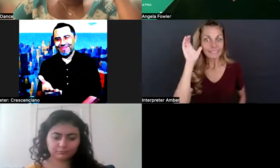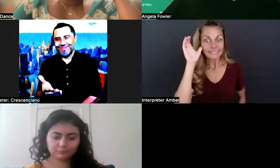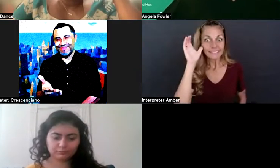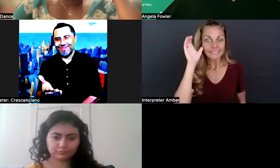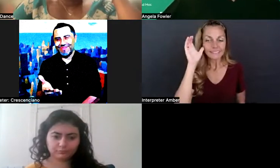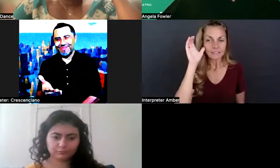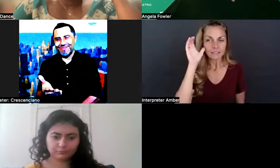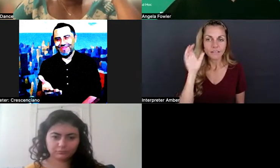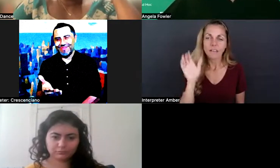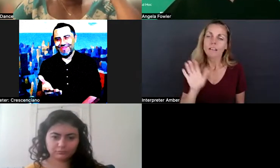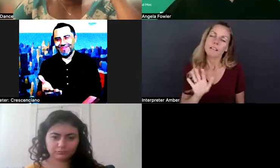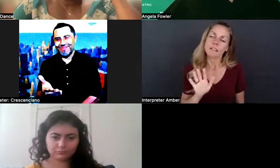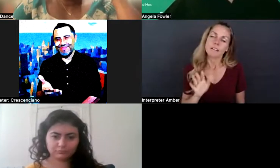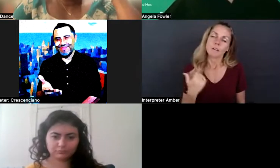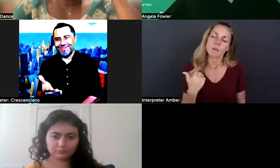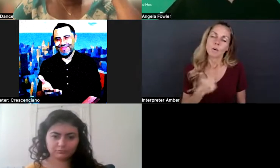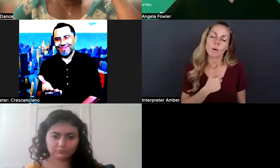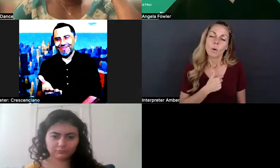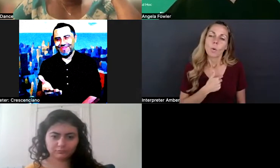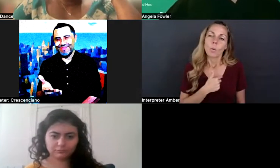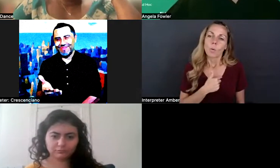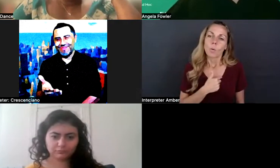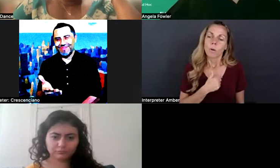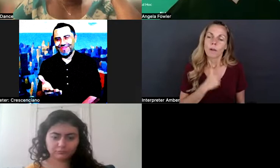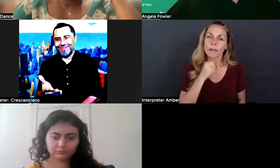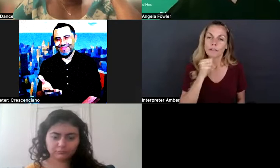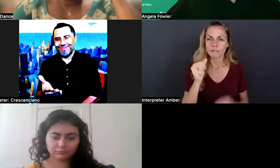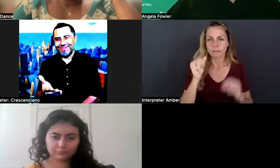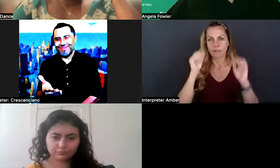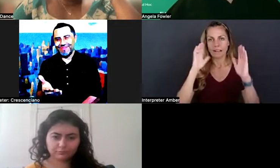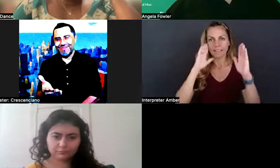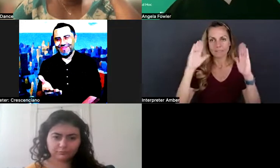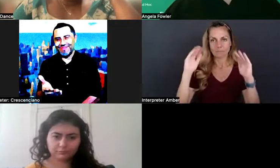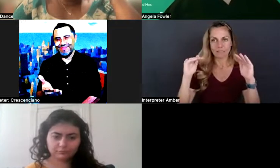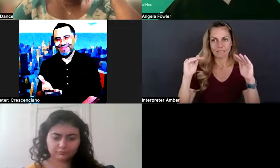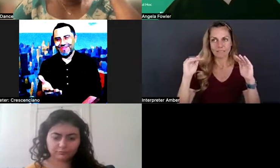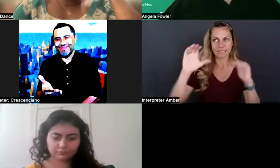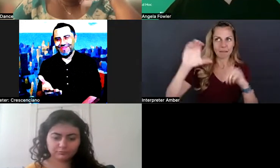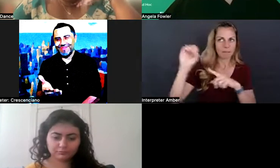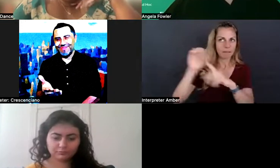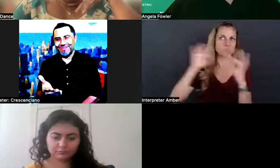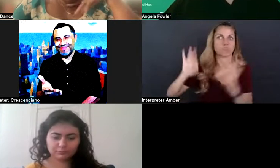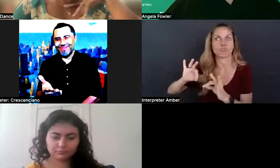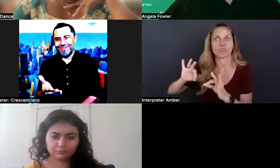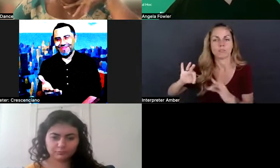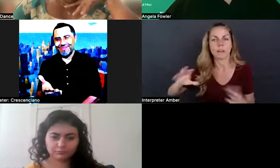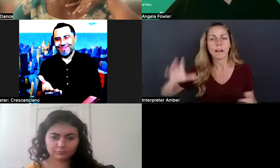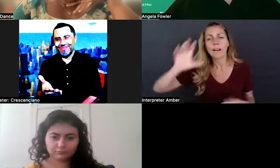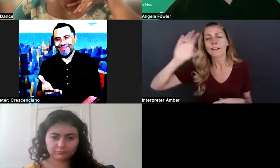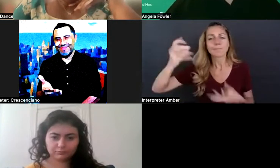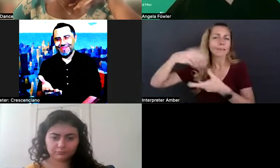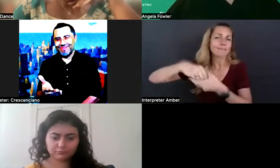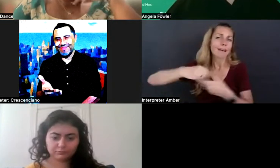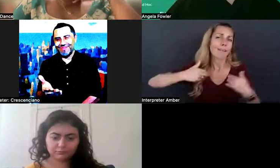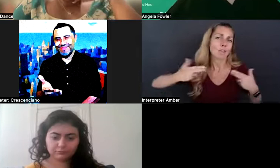don't expect that organizations are going to be perfect. Organizations are made up of human beings and